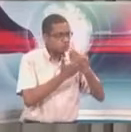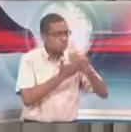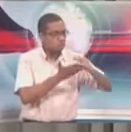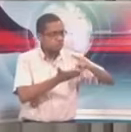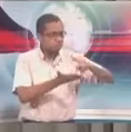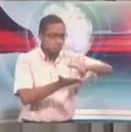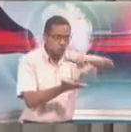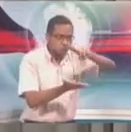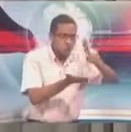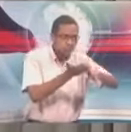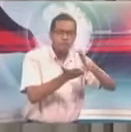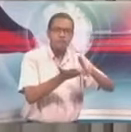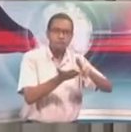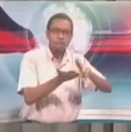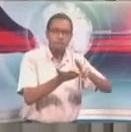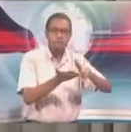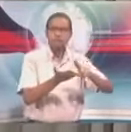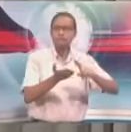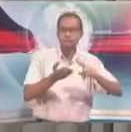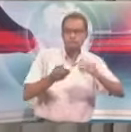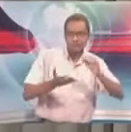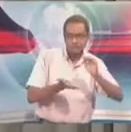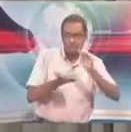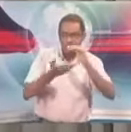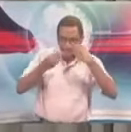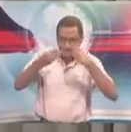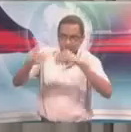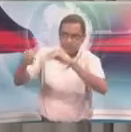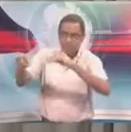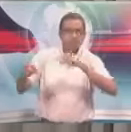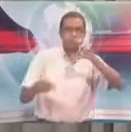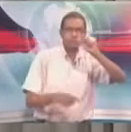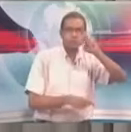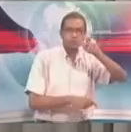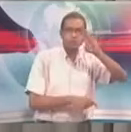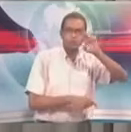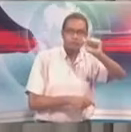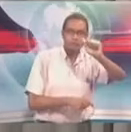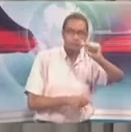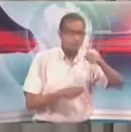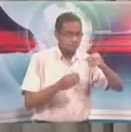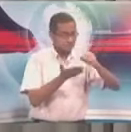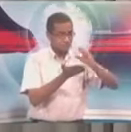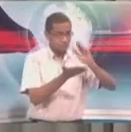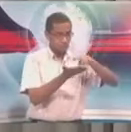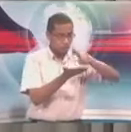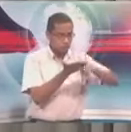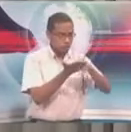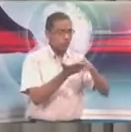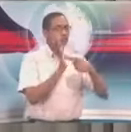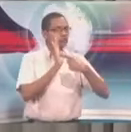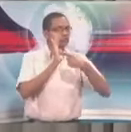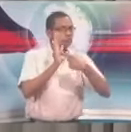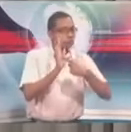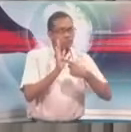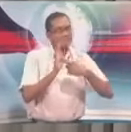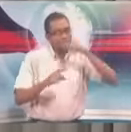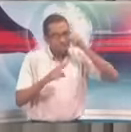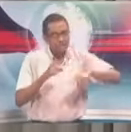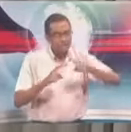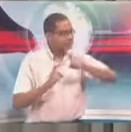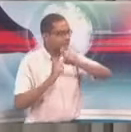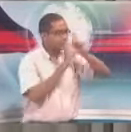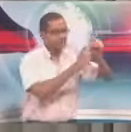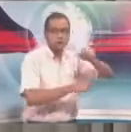place with a condition it is not to be provided to any sanctioned country. That is the first point. And as soon as that whole tower